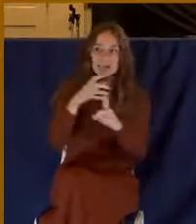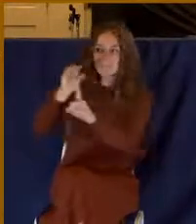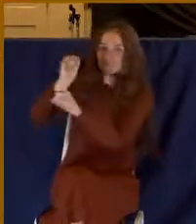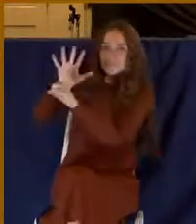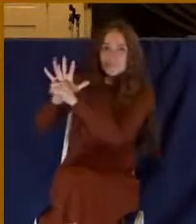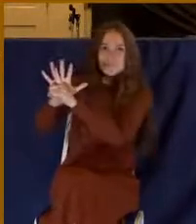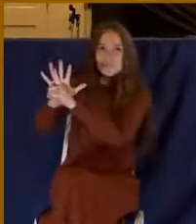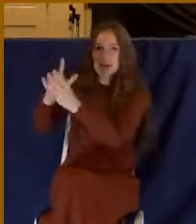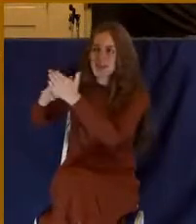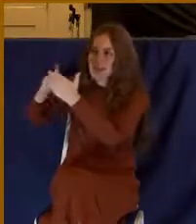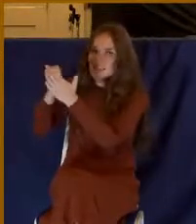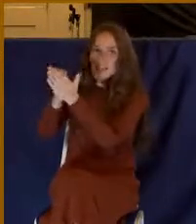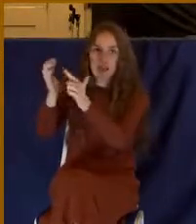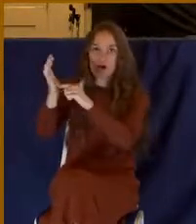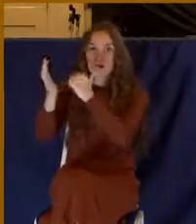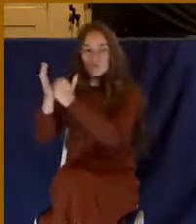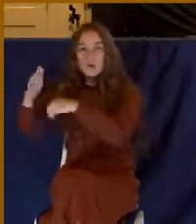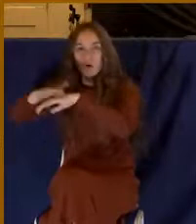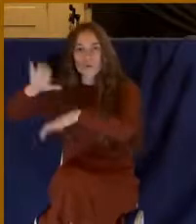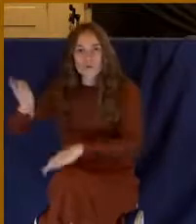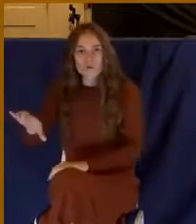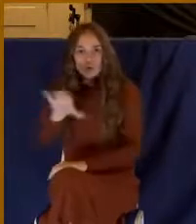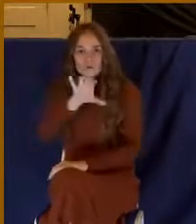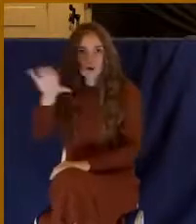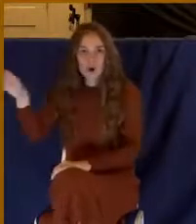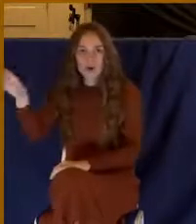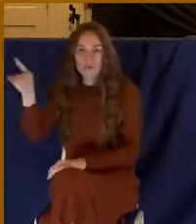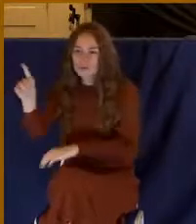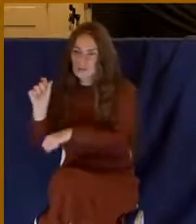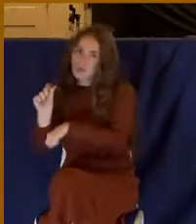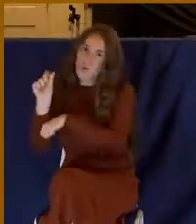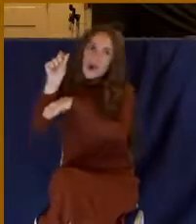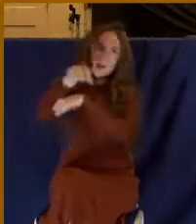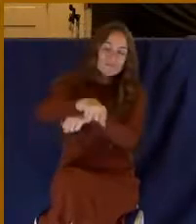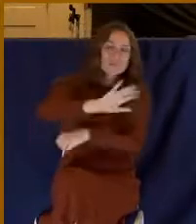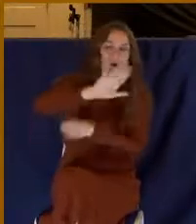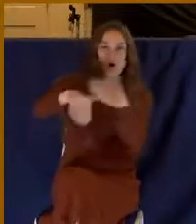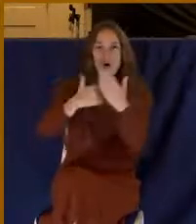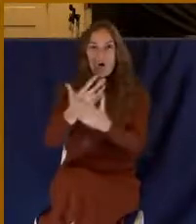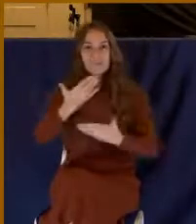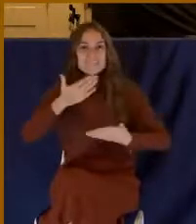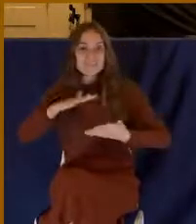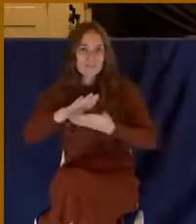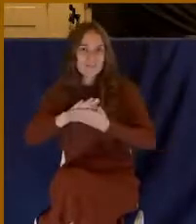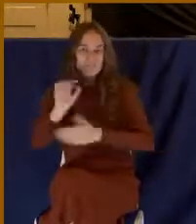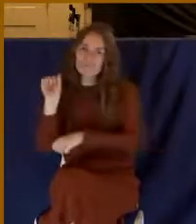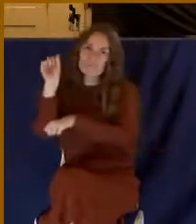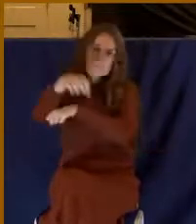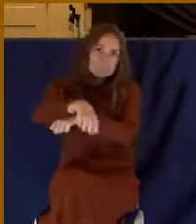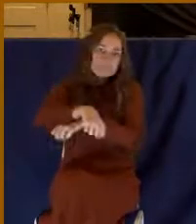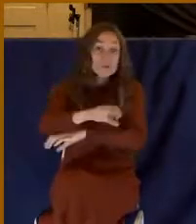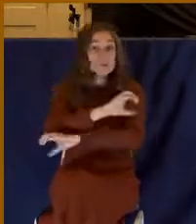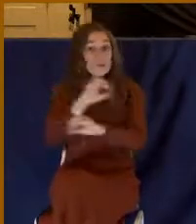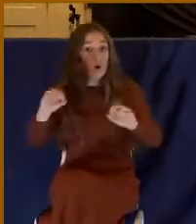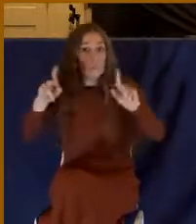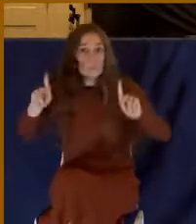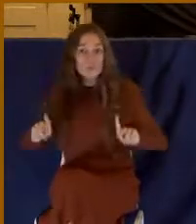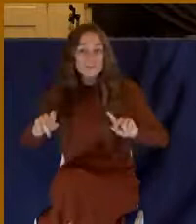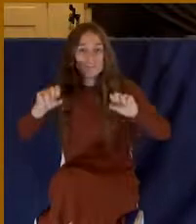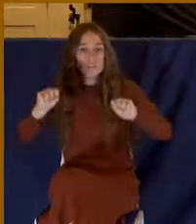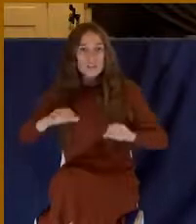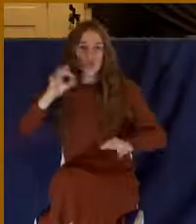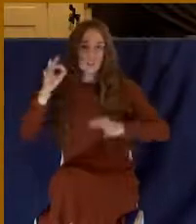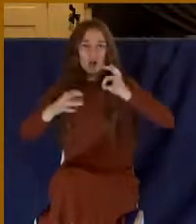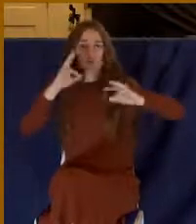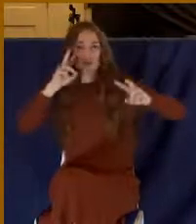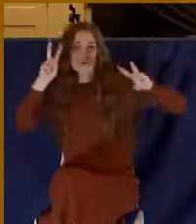powers, he made a show of them openly, triumphing over them in it. And let no man therefore judge you in meat or in drink or